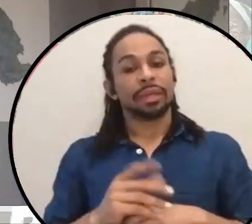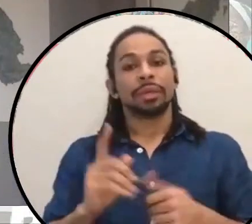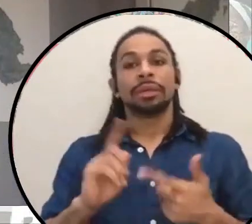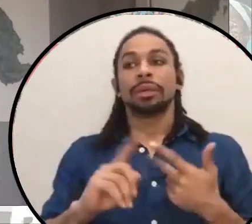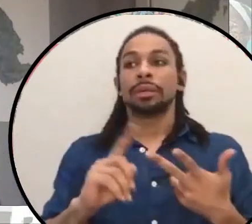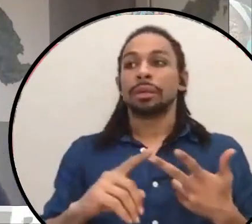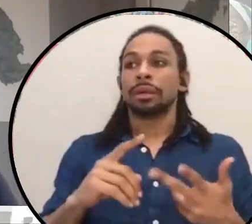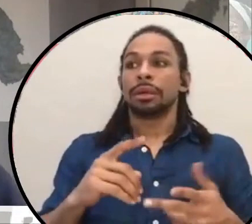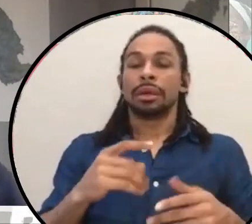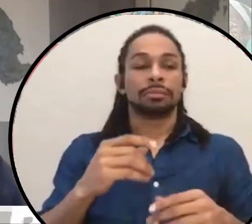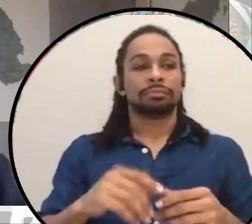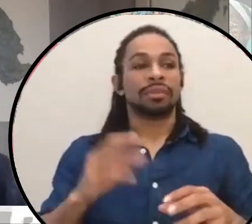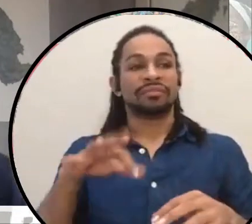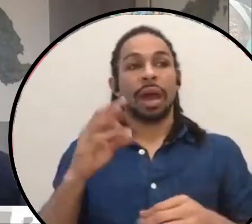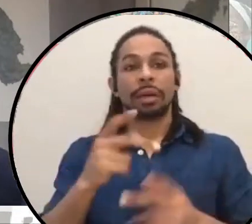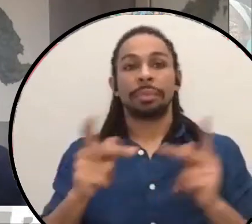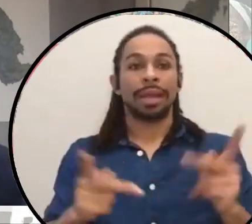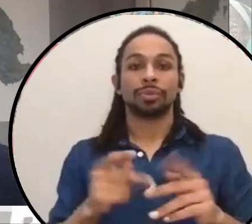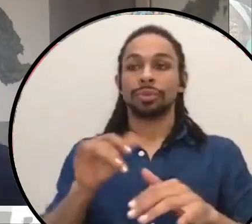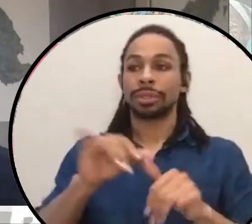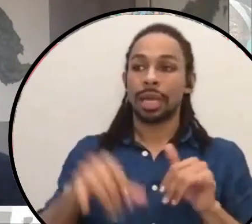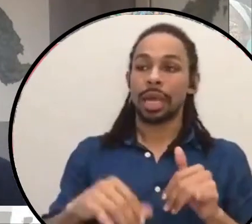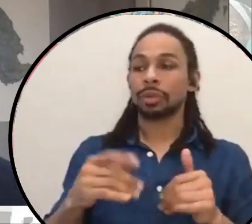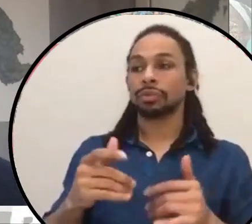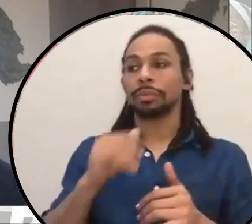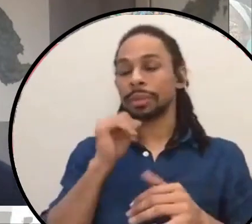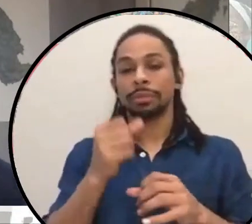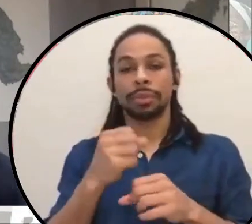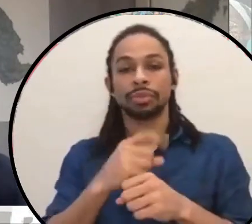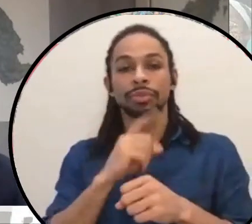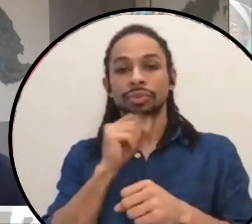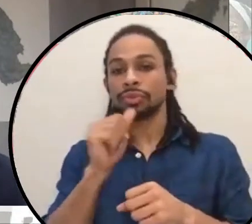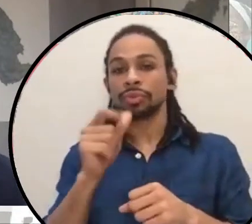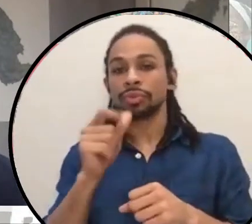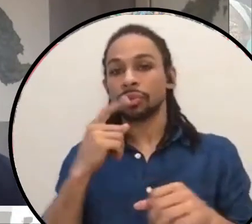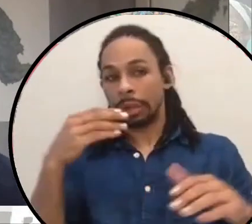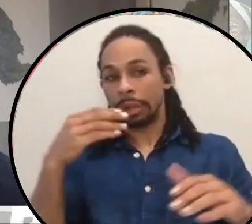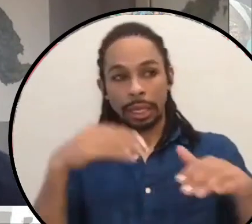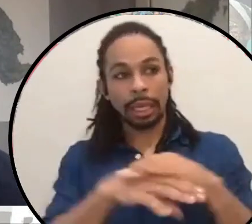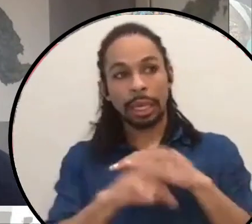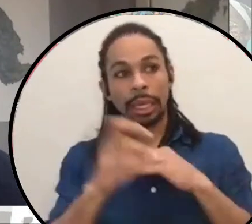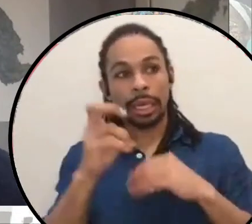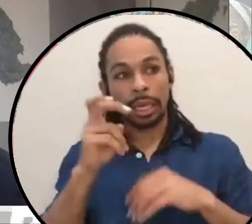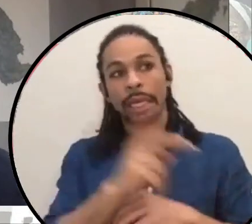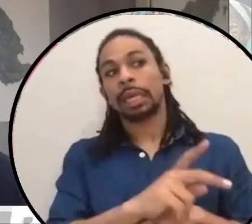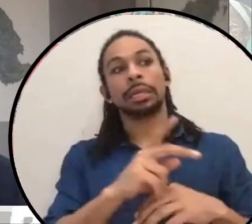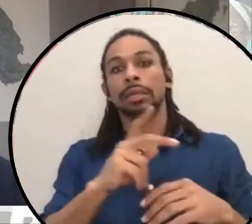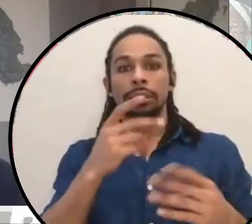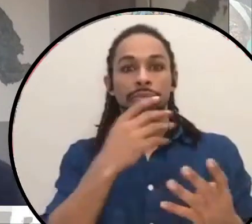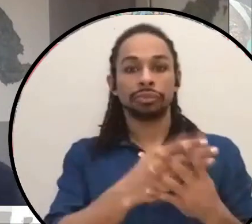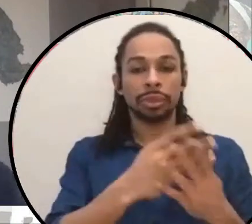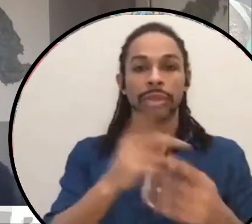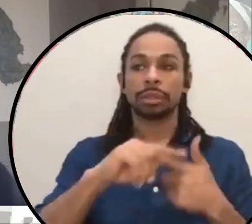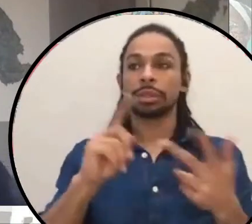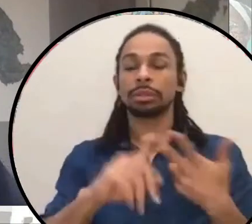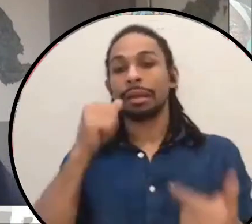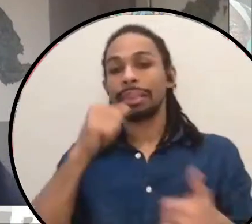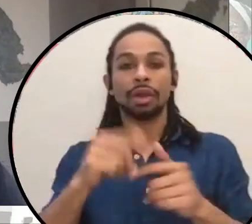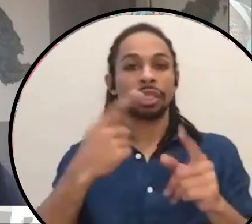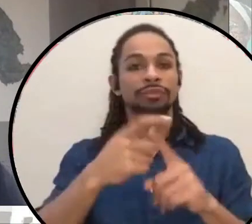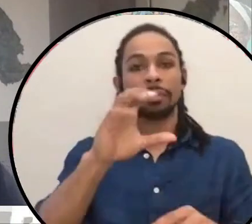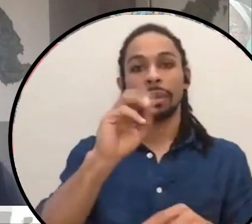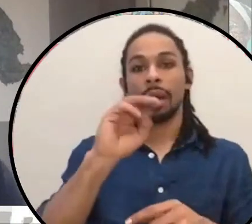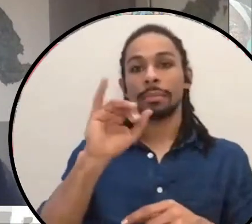locked up again, trying to make sure people have people to write letters with people to send them money for the commissary. And then also inside